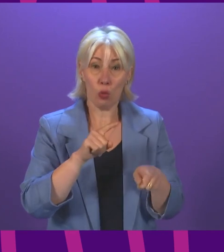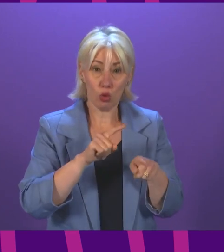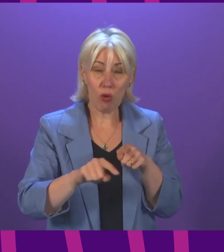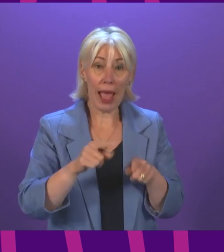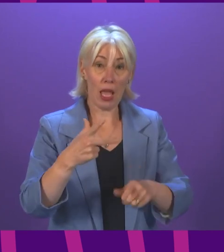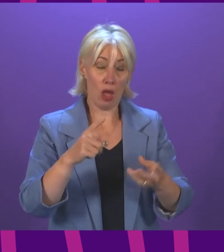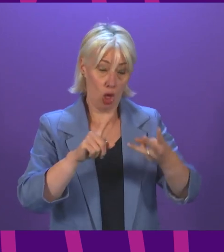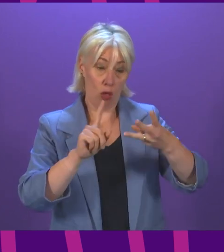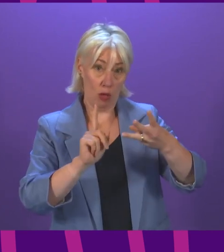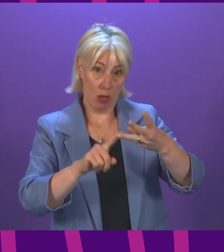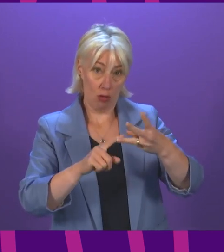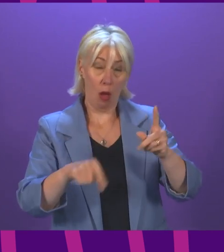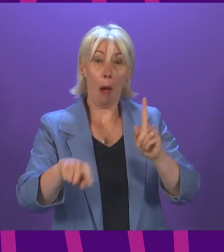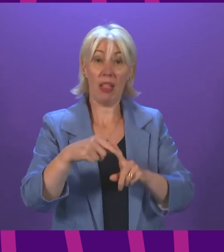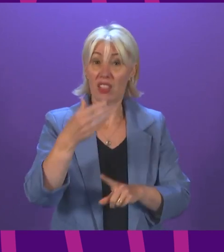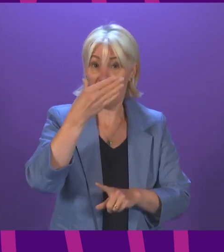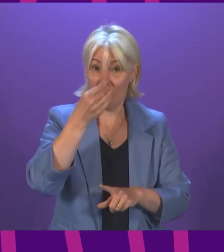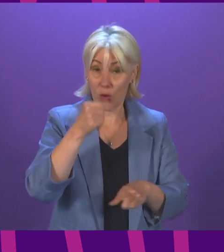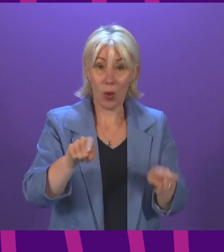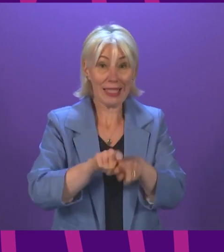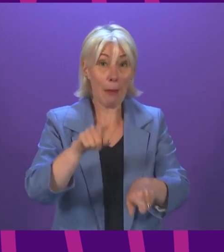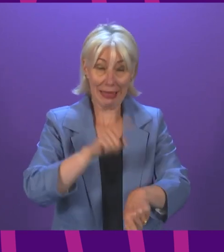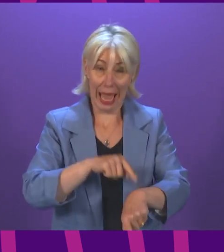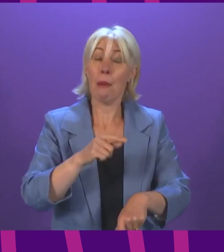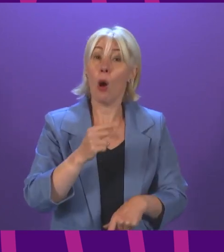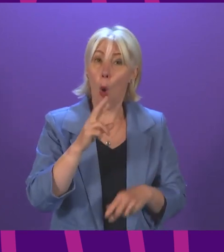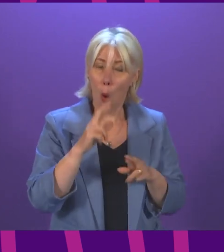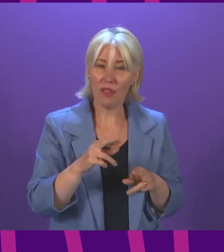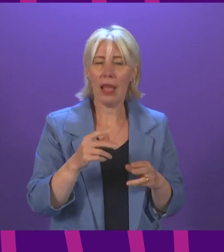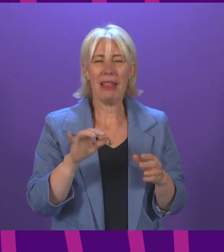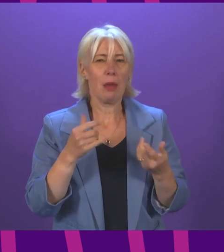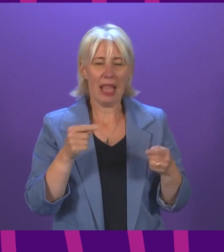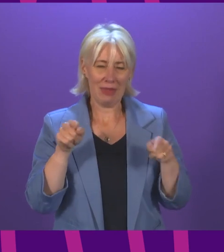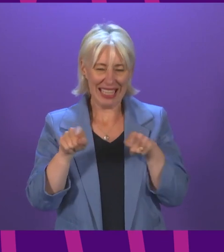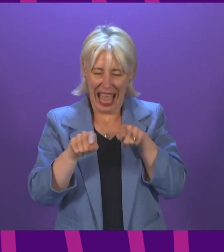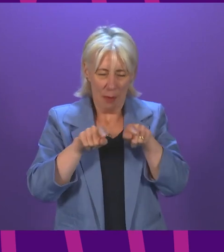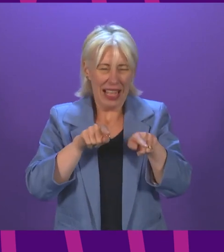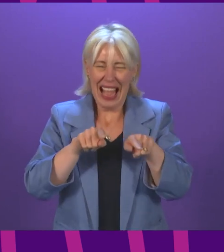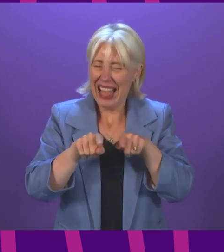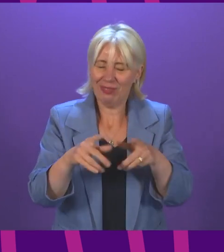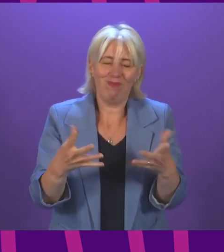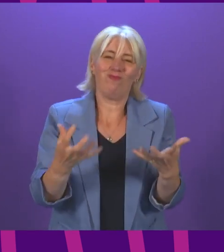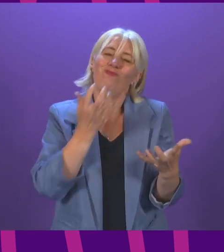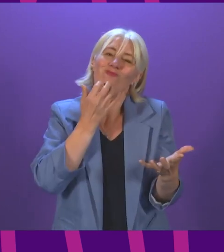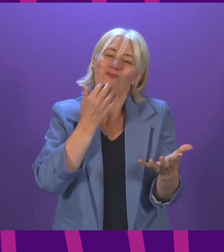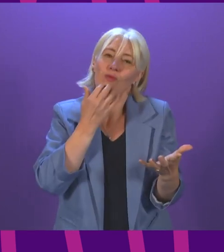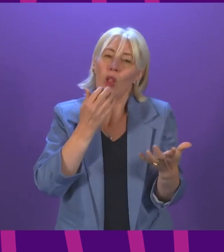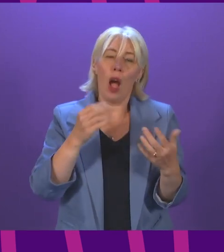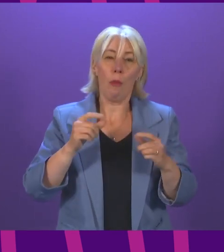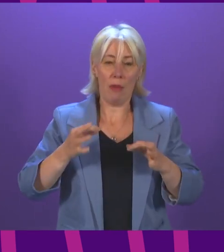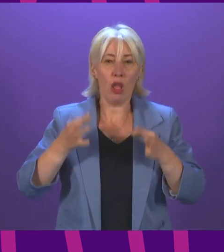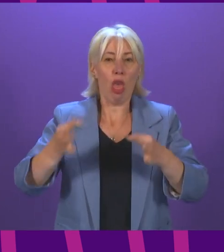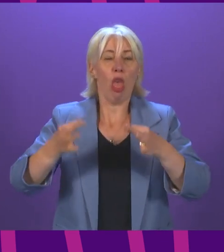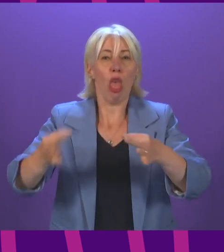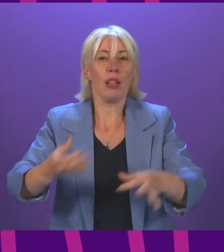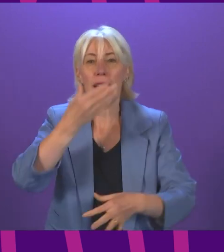the booster and the flu vaccine. But, of course, in some cases, the timeline won't necessarily match up. And therefore, what we're not going to do is delay the flu vaccine.